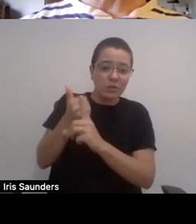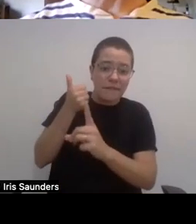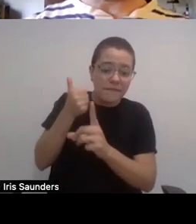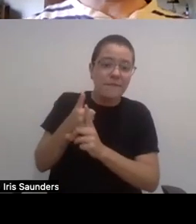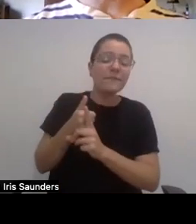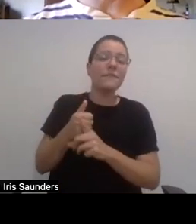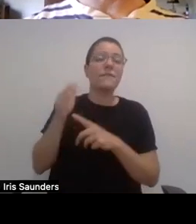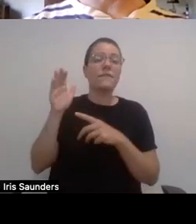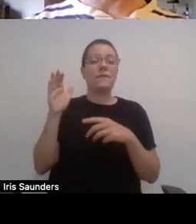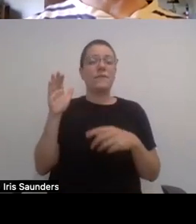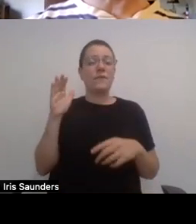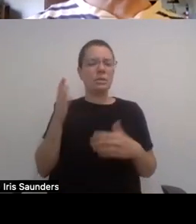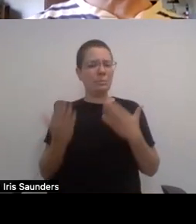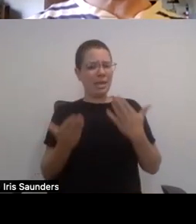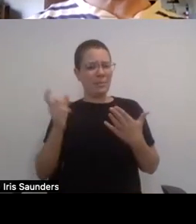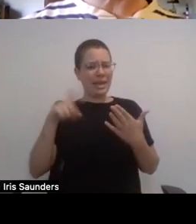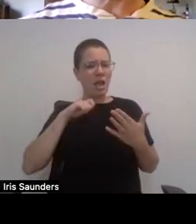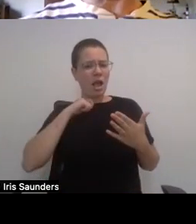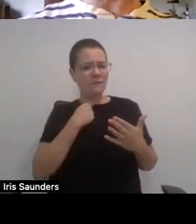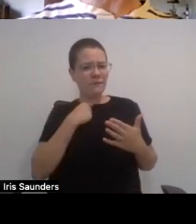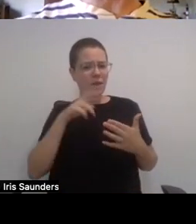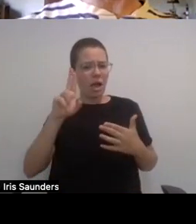And you might have to unmute yourself.